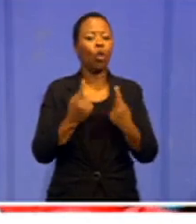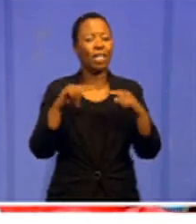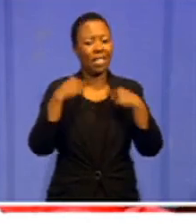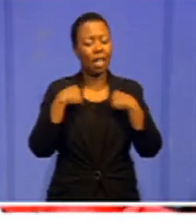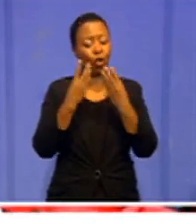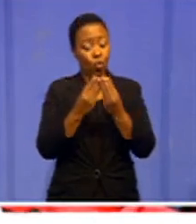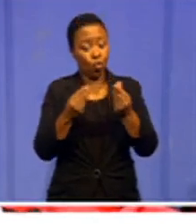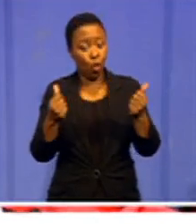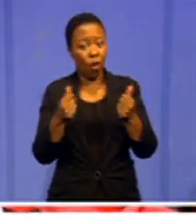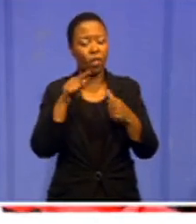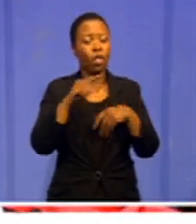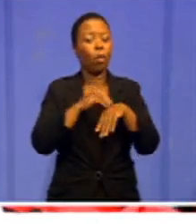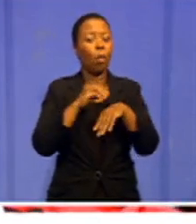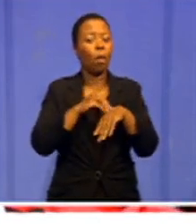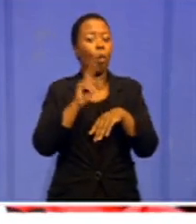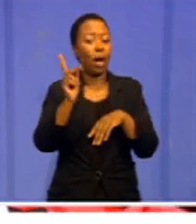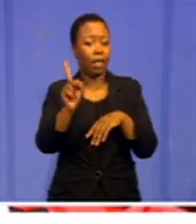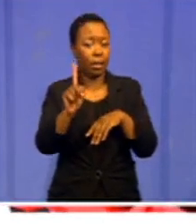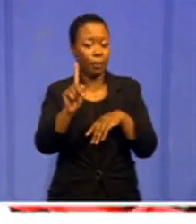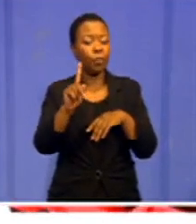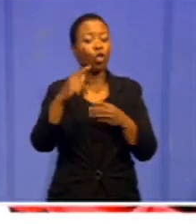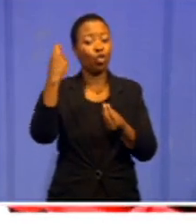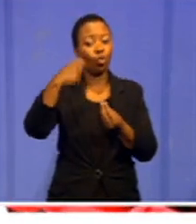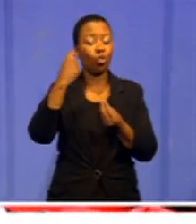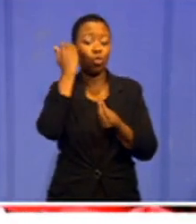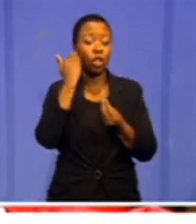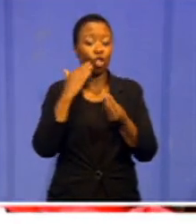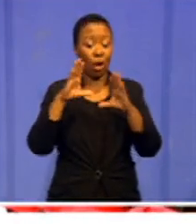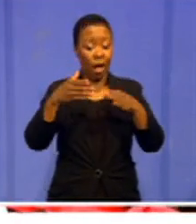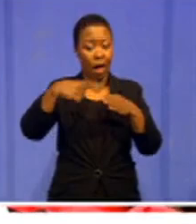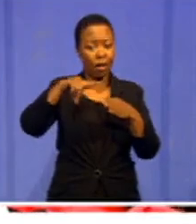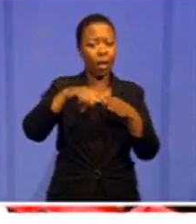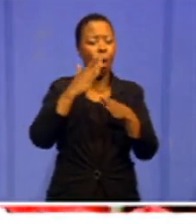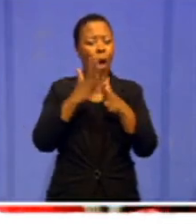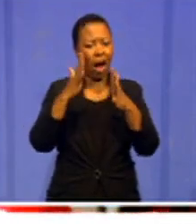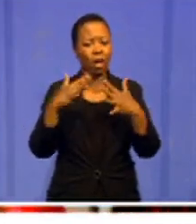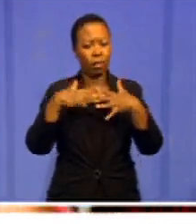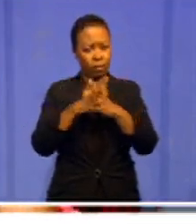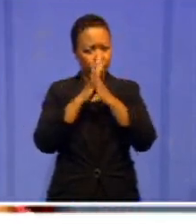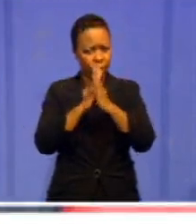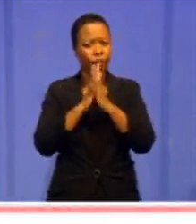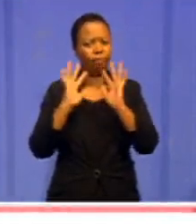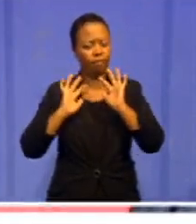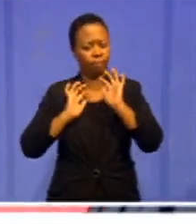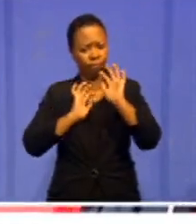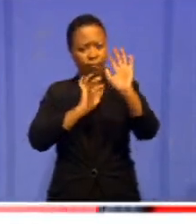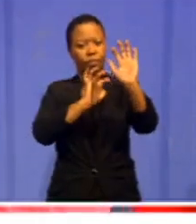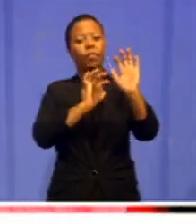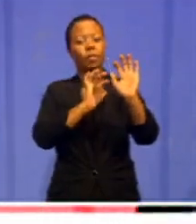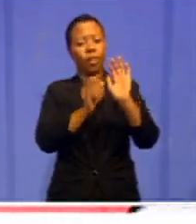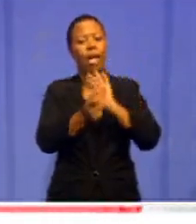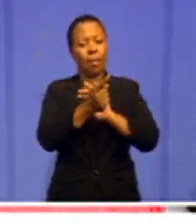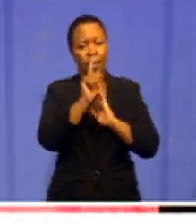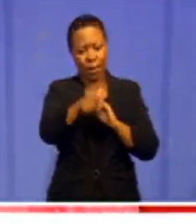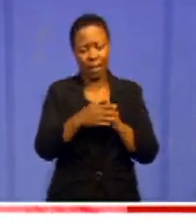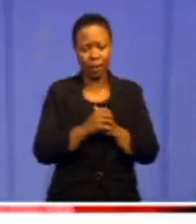because judiciary is captured, is for workers to unite and go to the street. Thank you so much. Thank you so much, Peter.